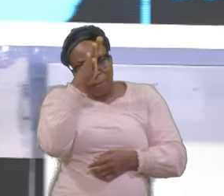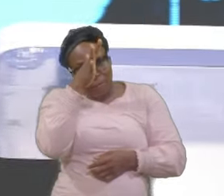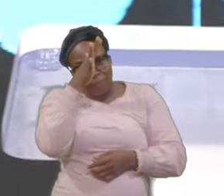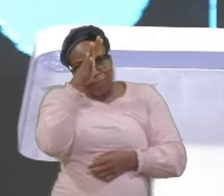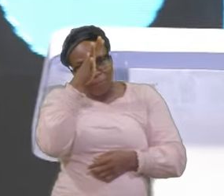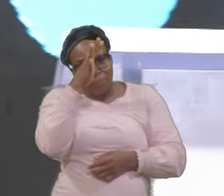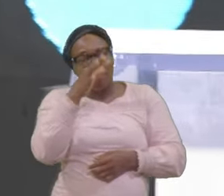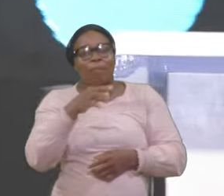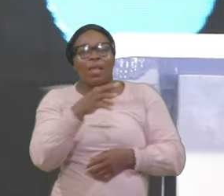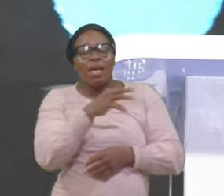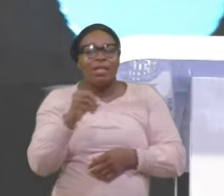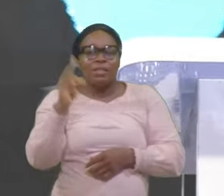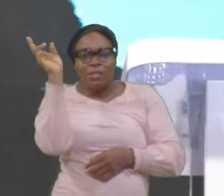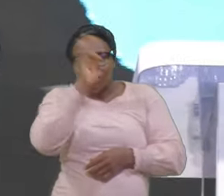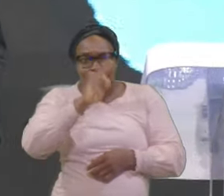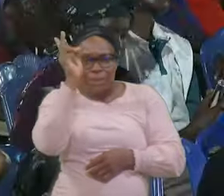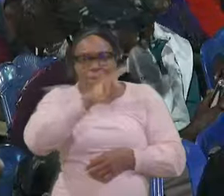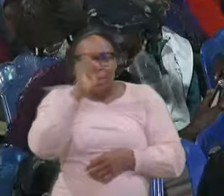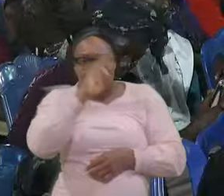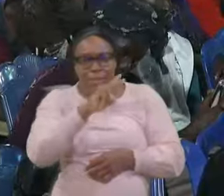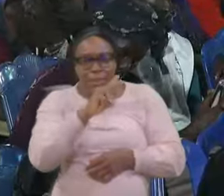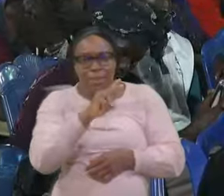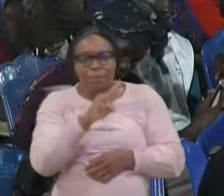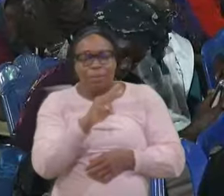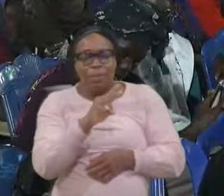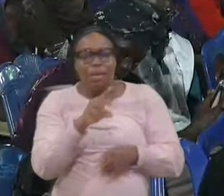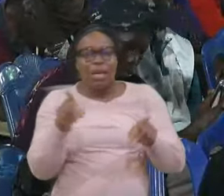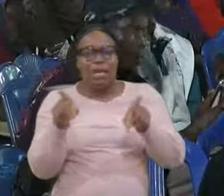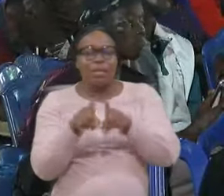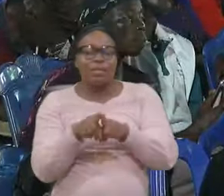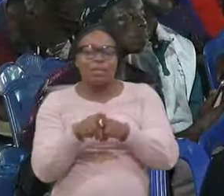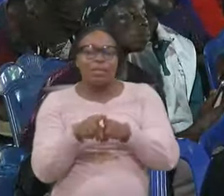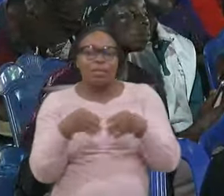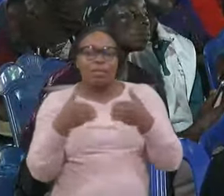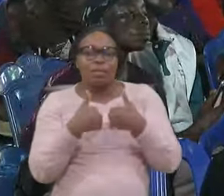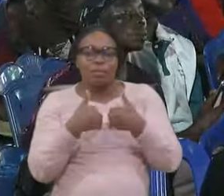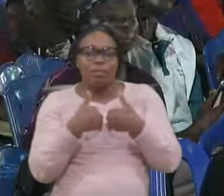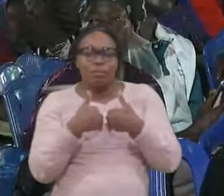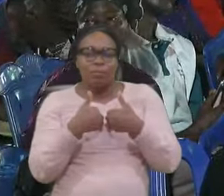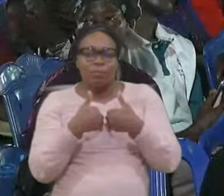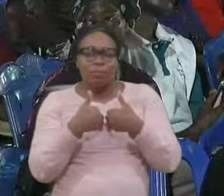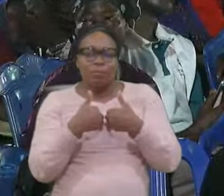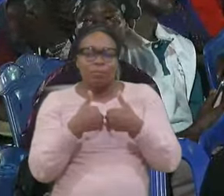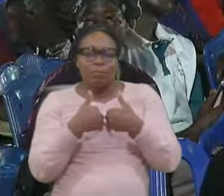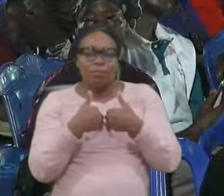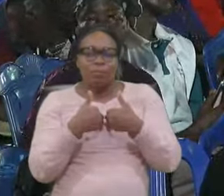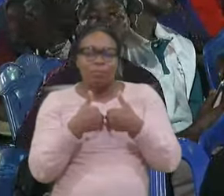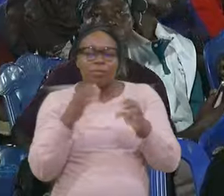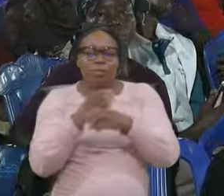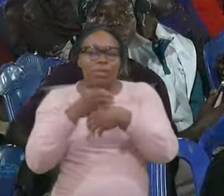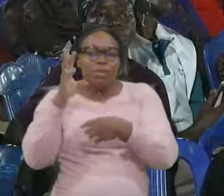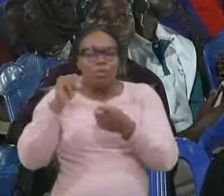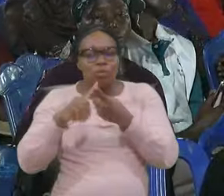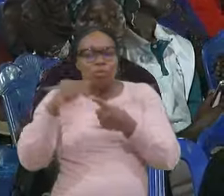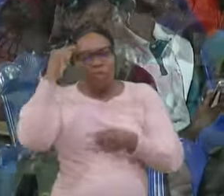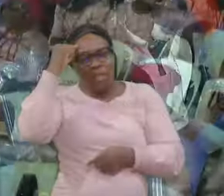Recklessness Aside Thoughtlessness Aside Not thinking About your Life My